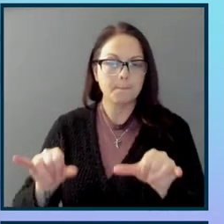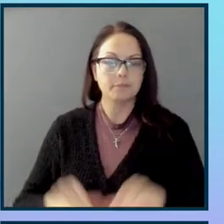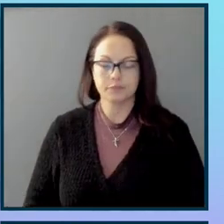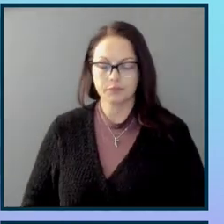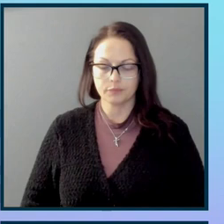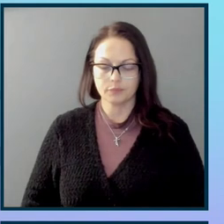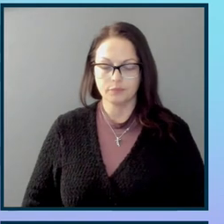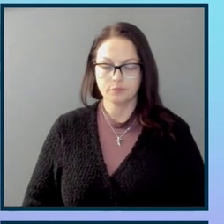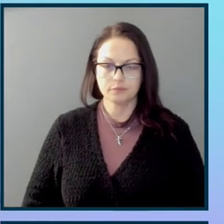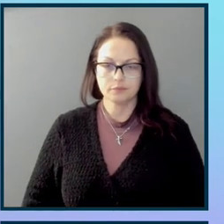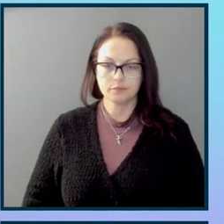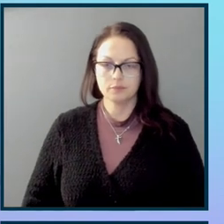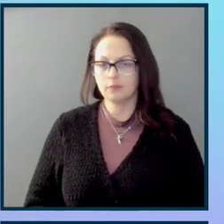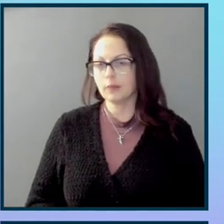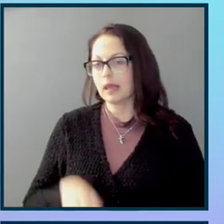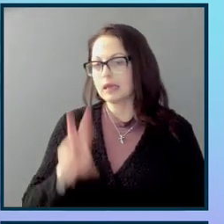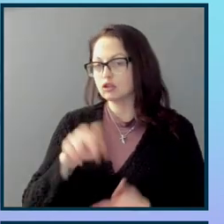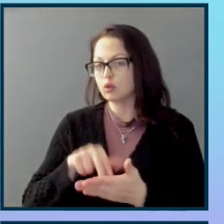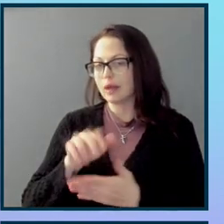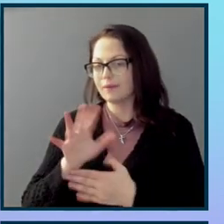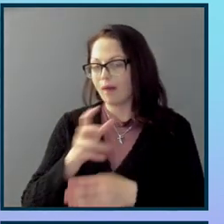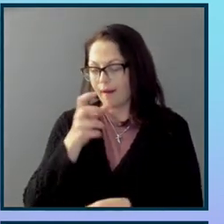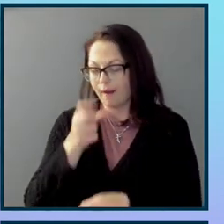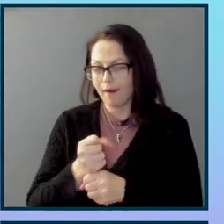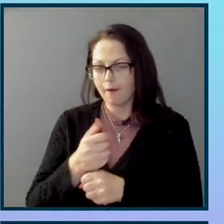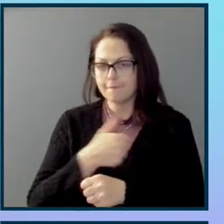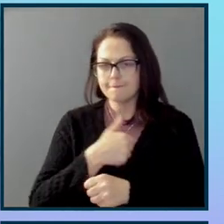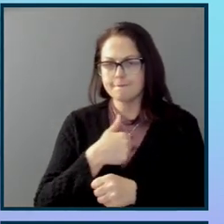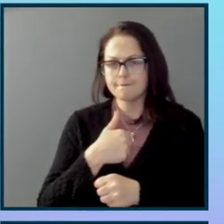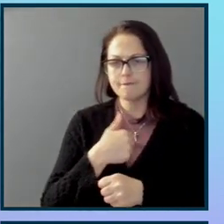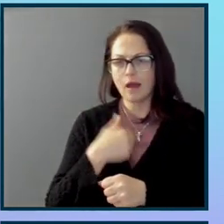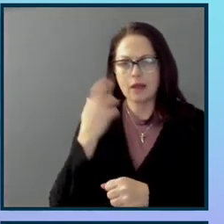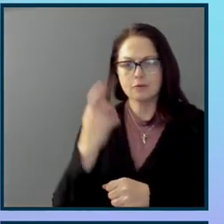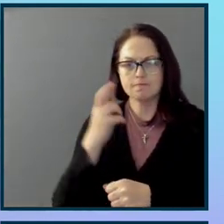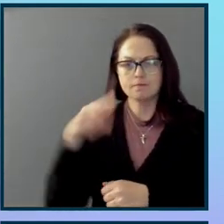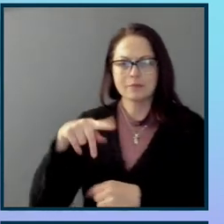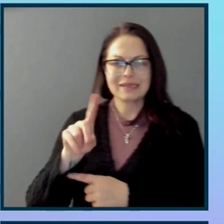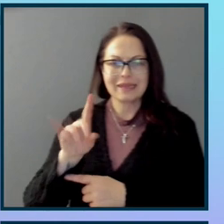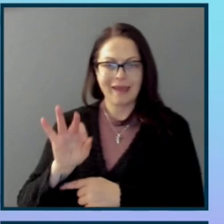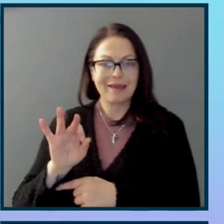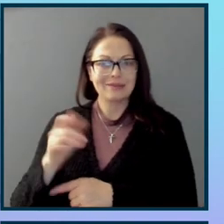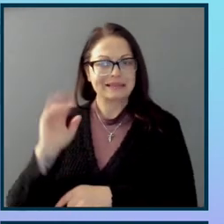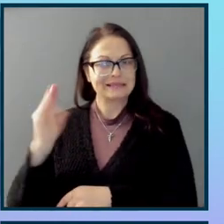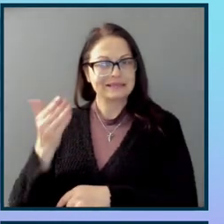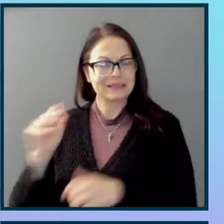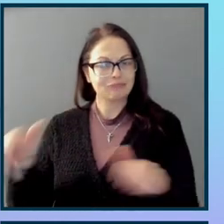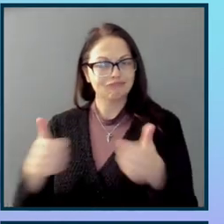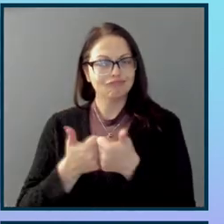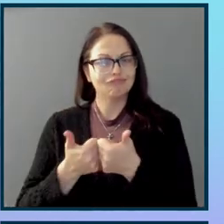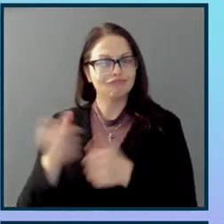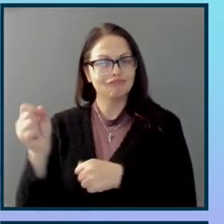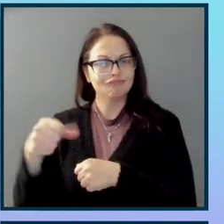In 2005, I realized that PDF was also going to be a challenge, and we created a